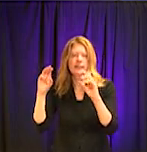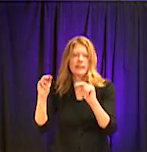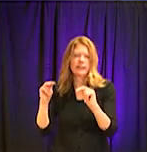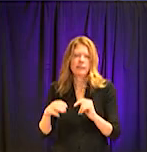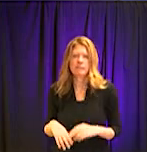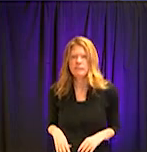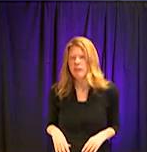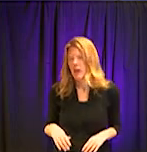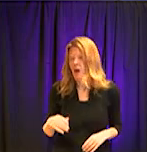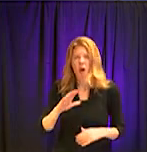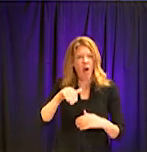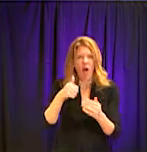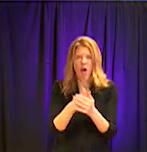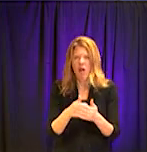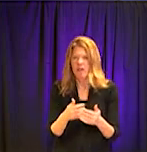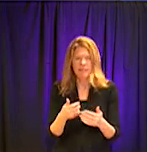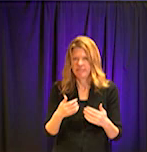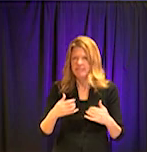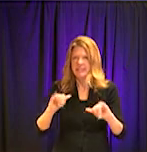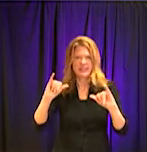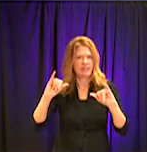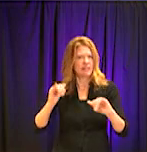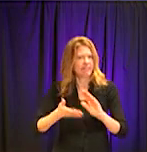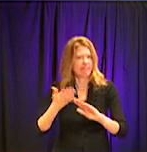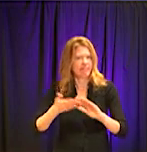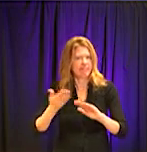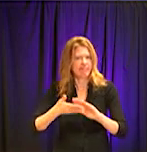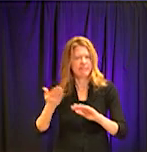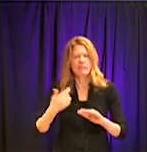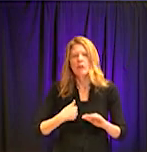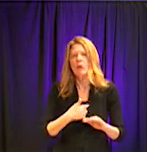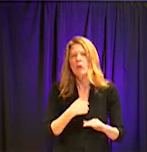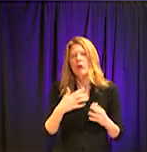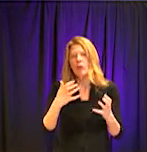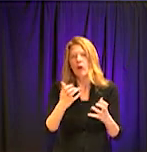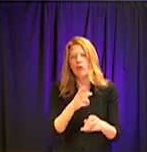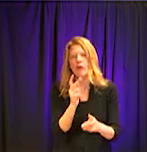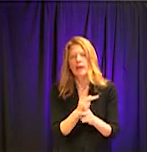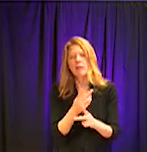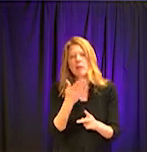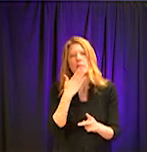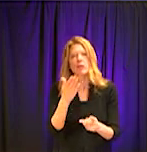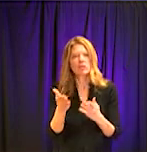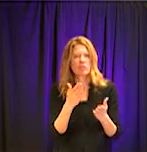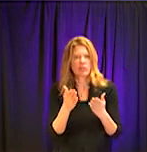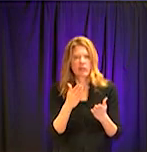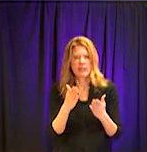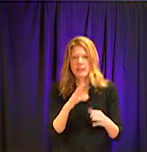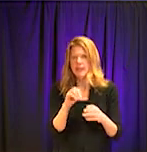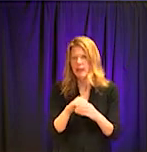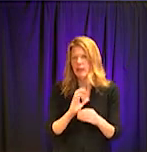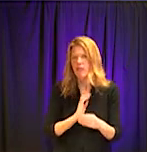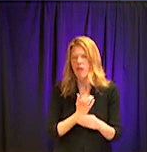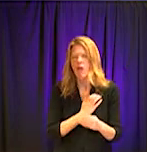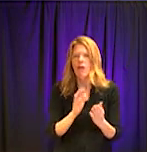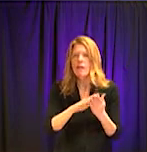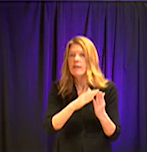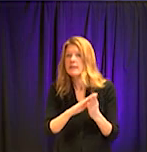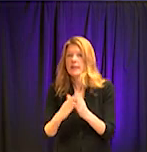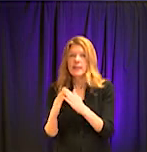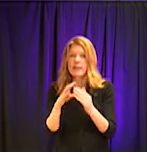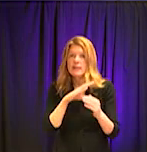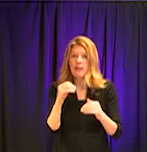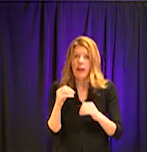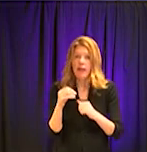everything we can to maintain good services within our cities as is the county and appreciate